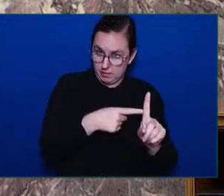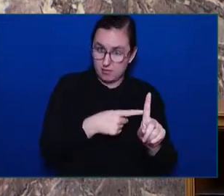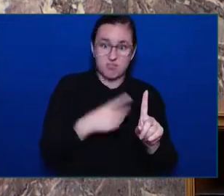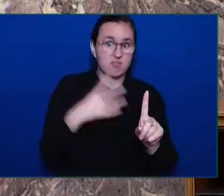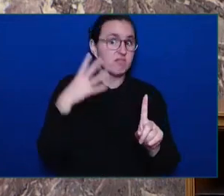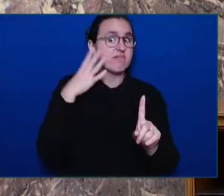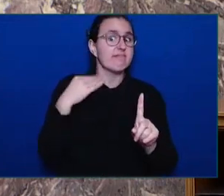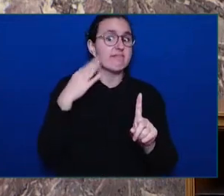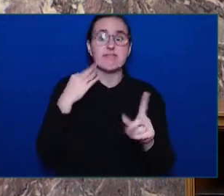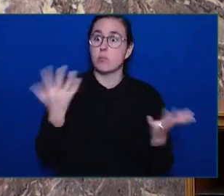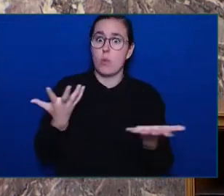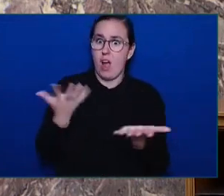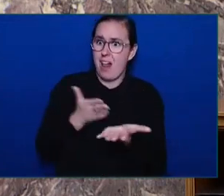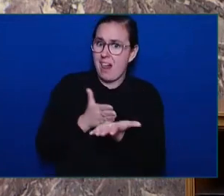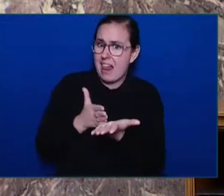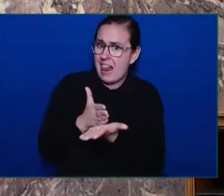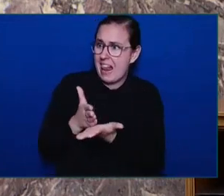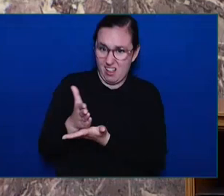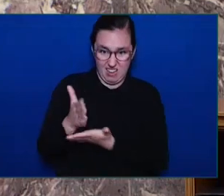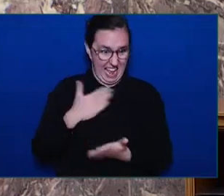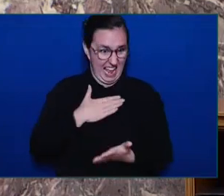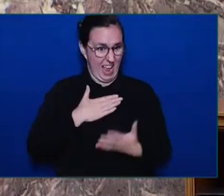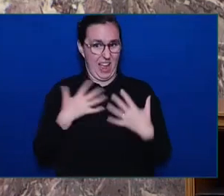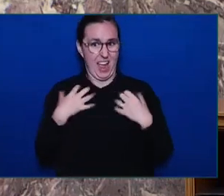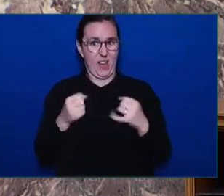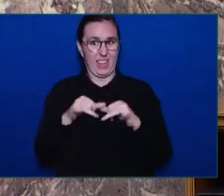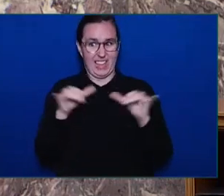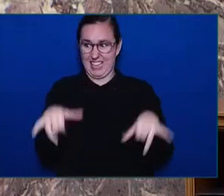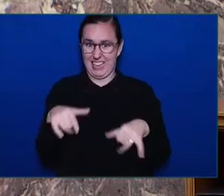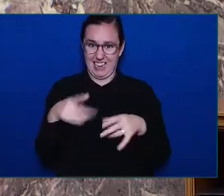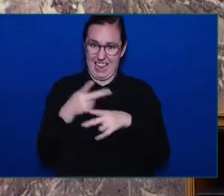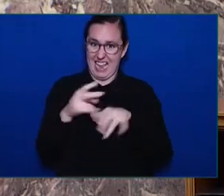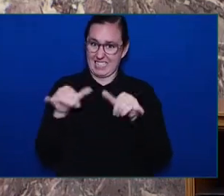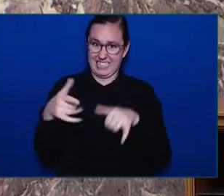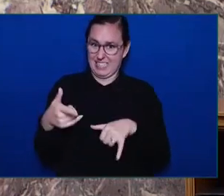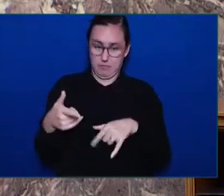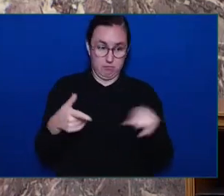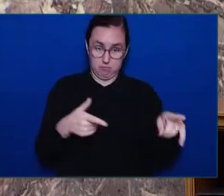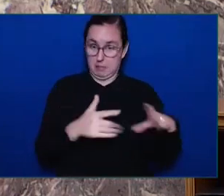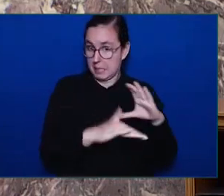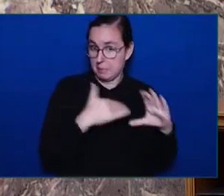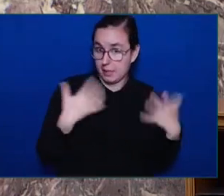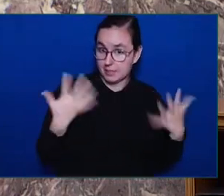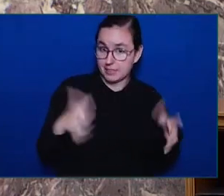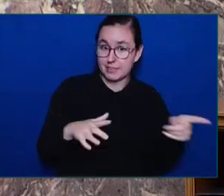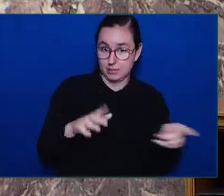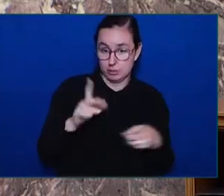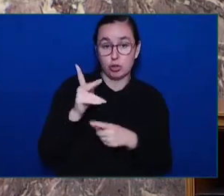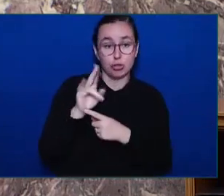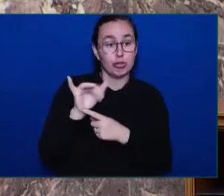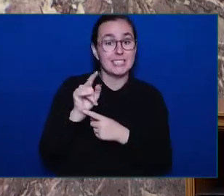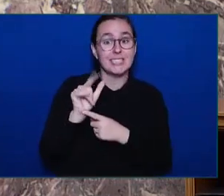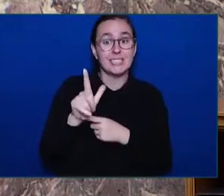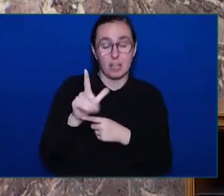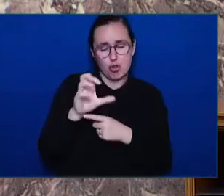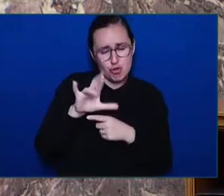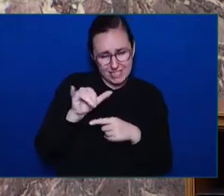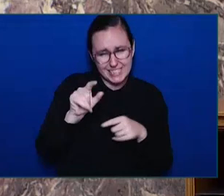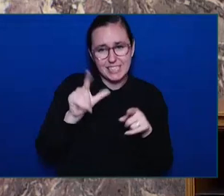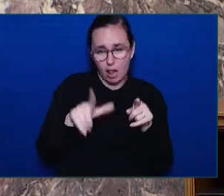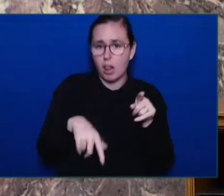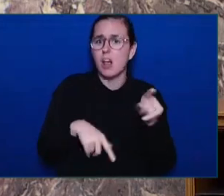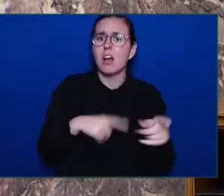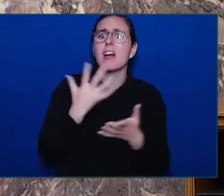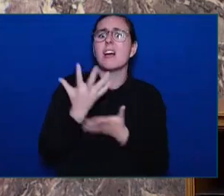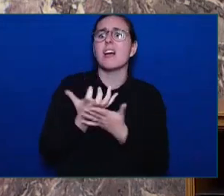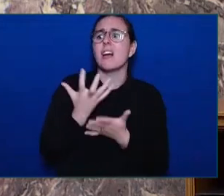In this email, Crystal is pleading for her daughter, who is ill. Crystal's daughter